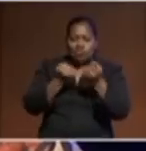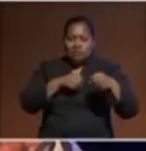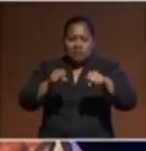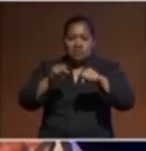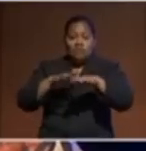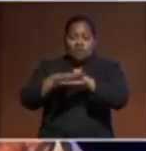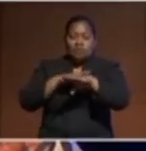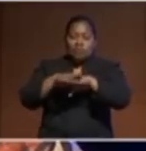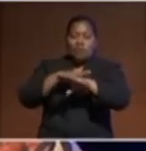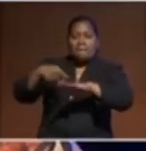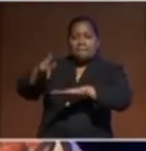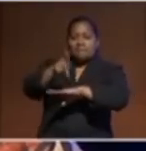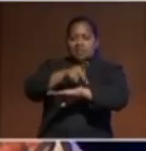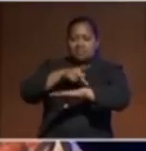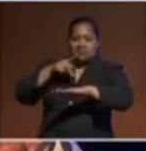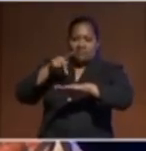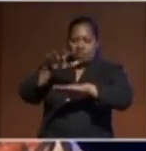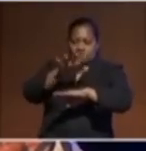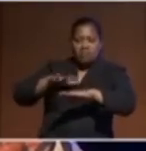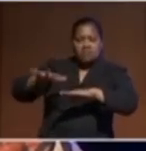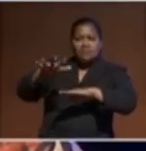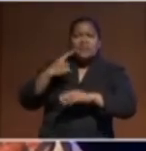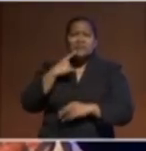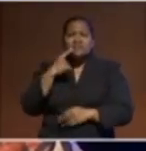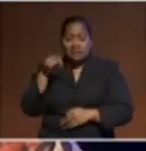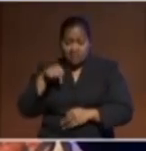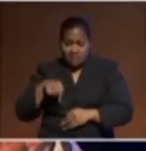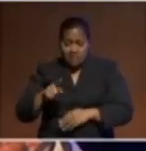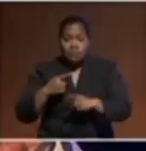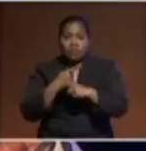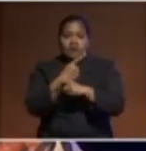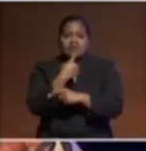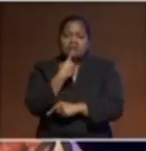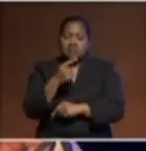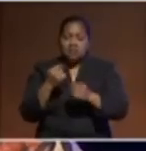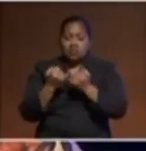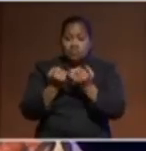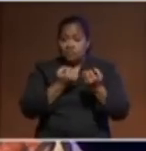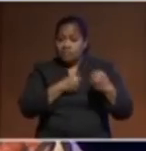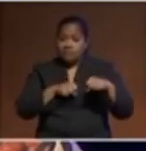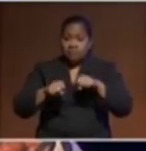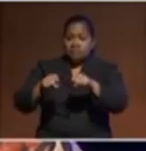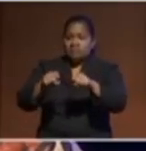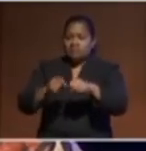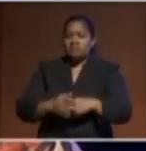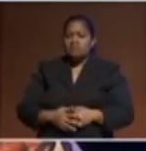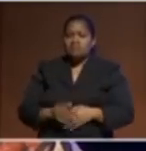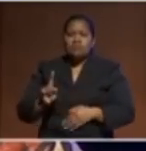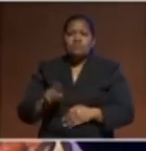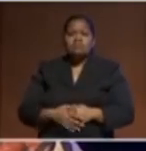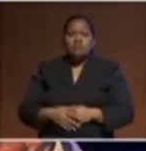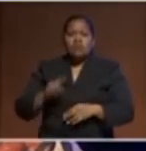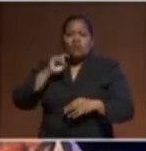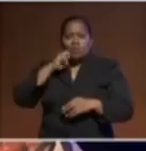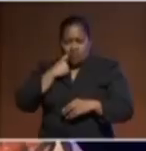As I said earlier this week, I believe the strategy will serve as our North Star for the decades to